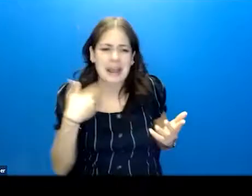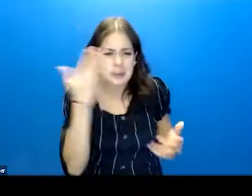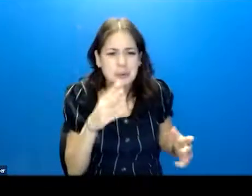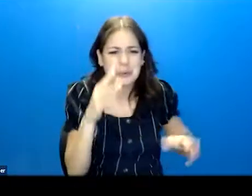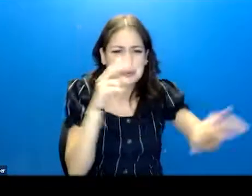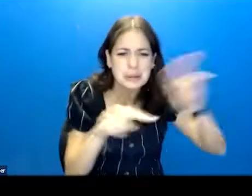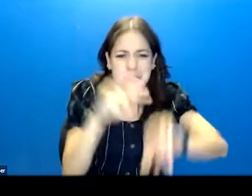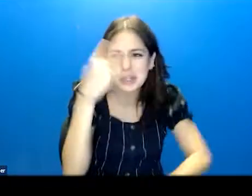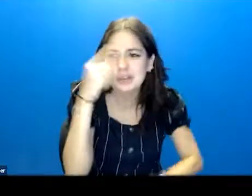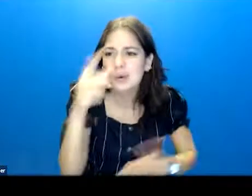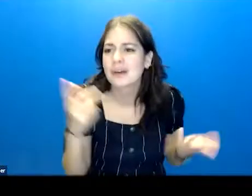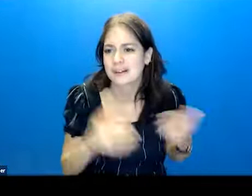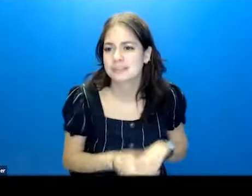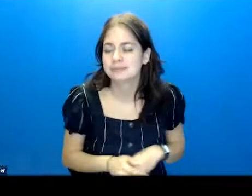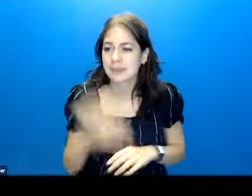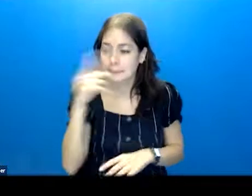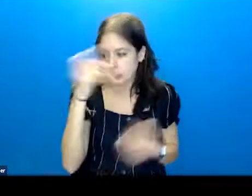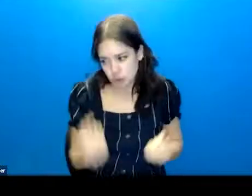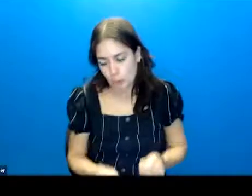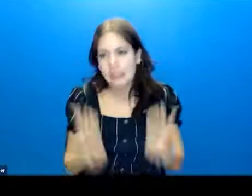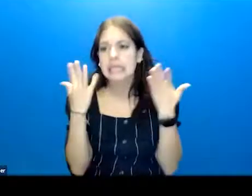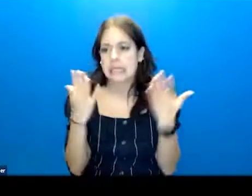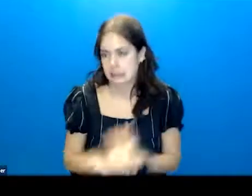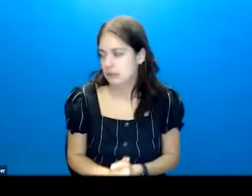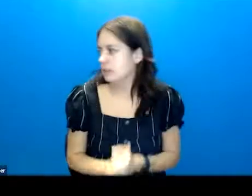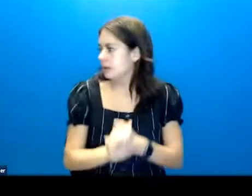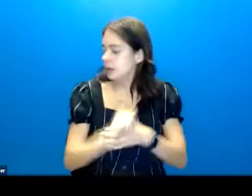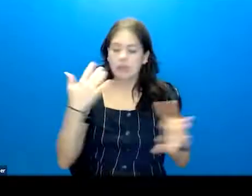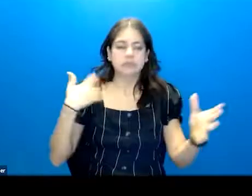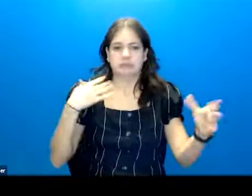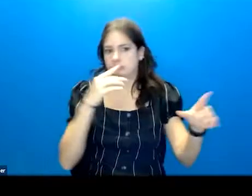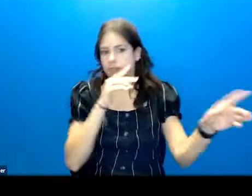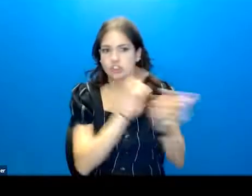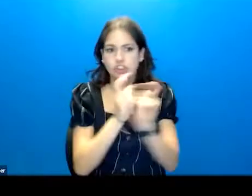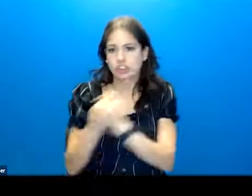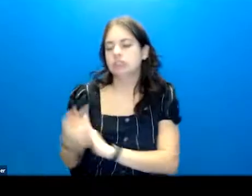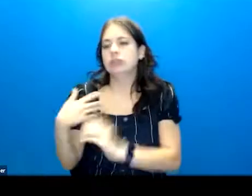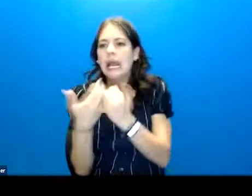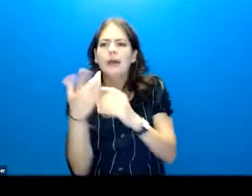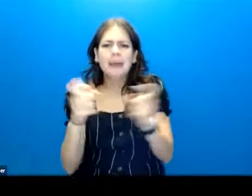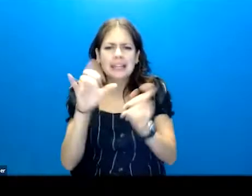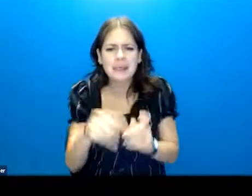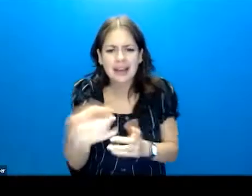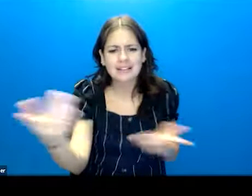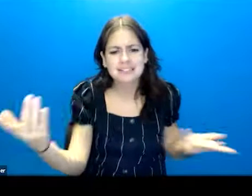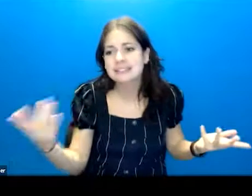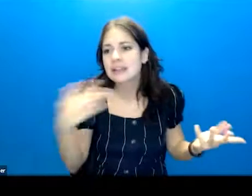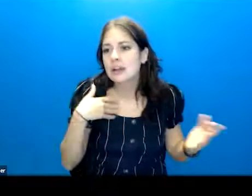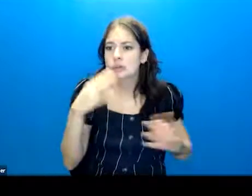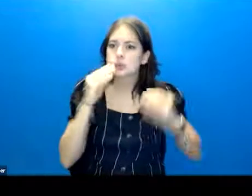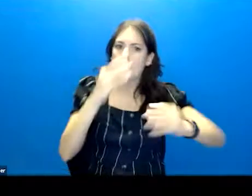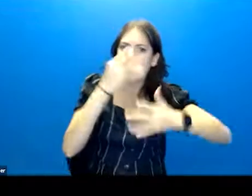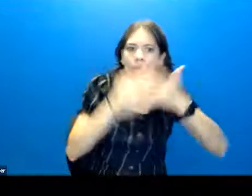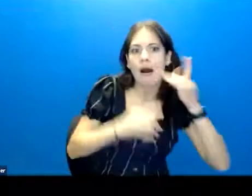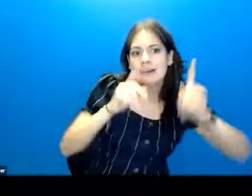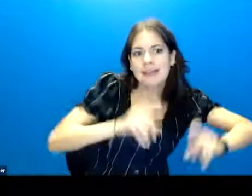look for. Because there's so many, it's a moving target. How do I handle this? There's no like blood test